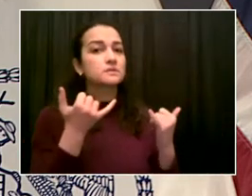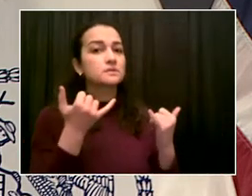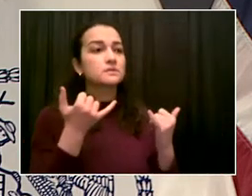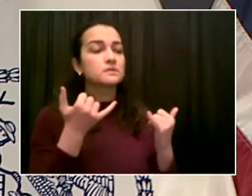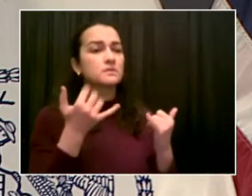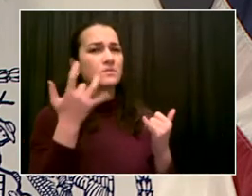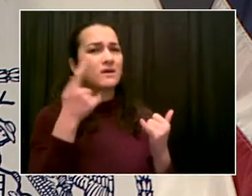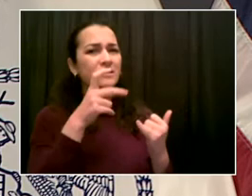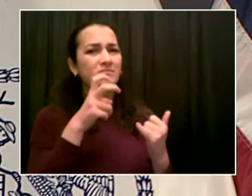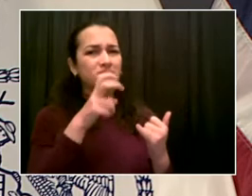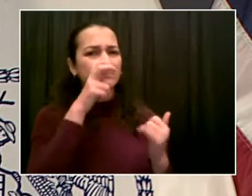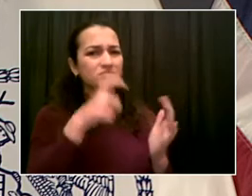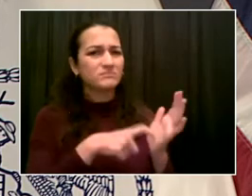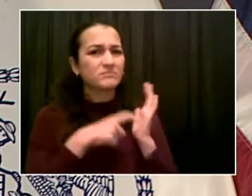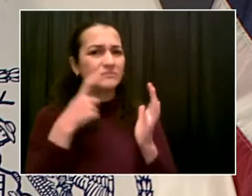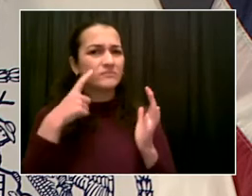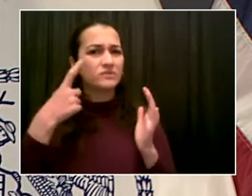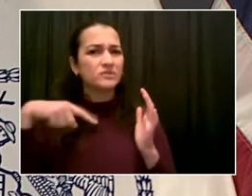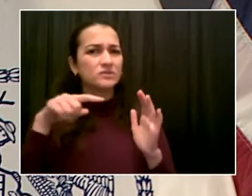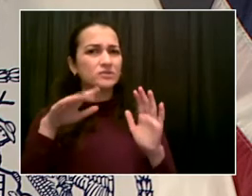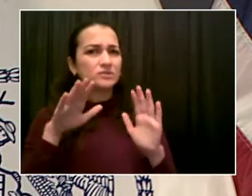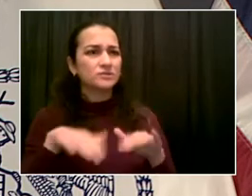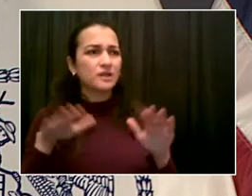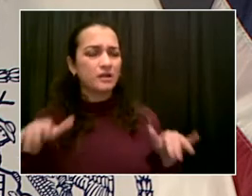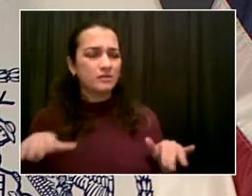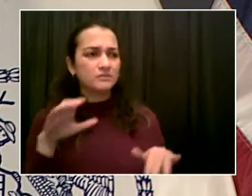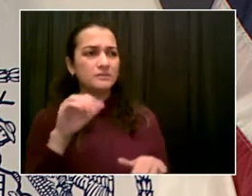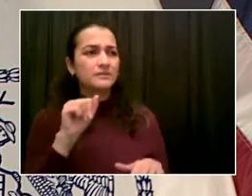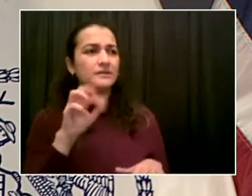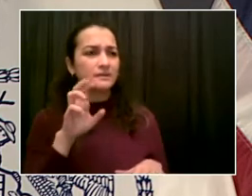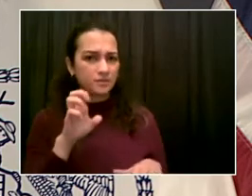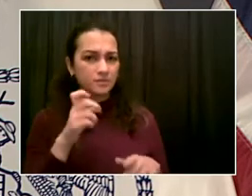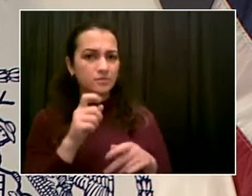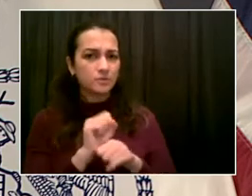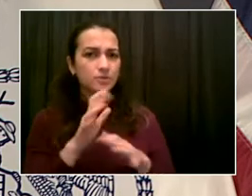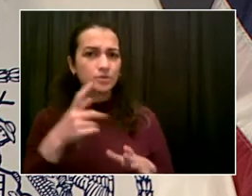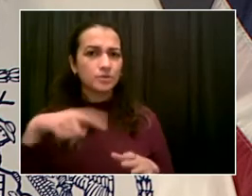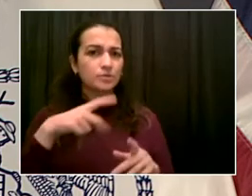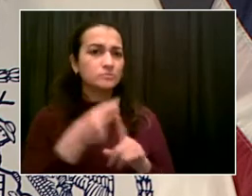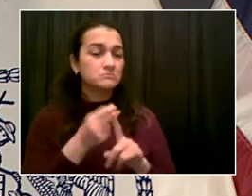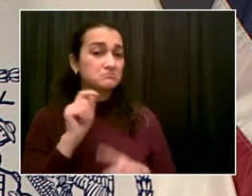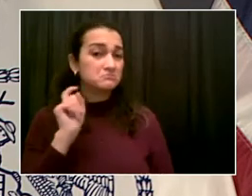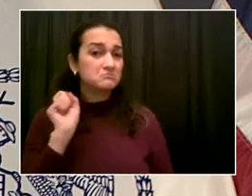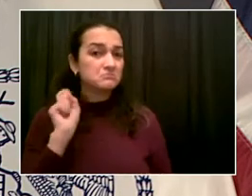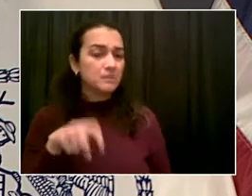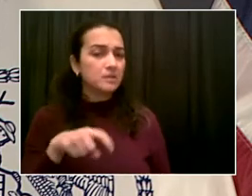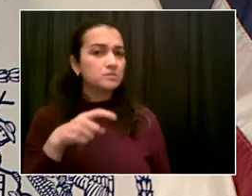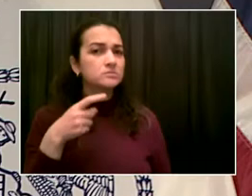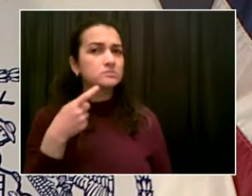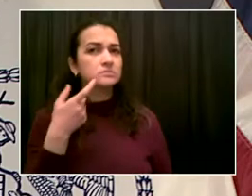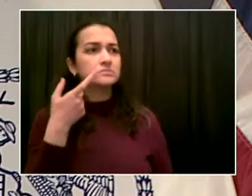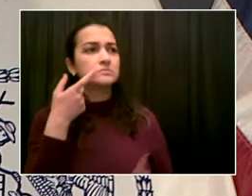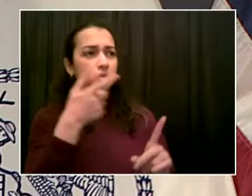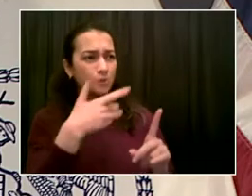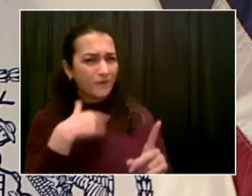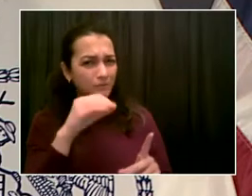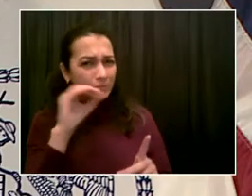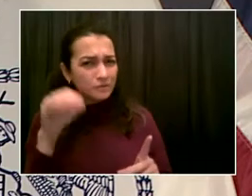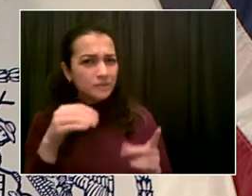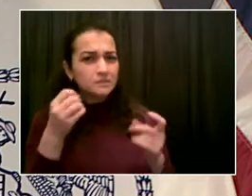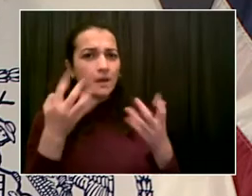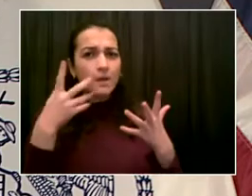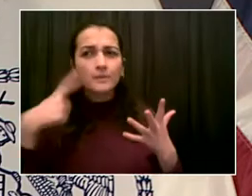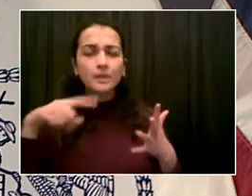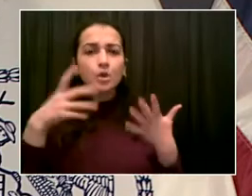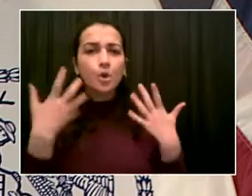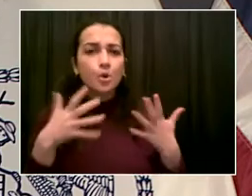if Dr. Choksi or any of his colleagues happens to have that. Otherwise, we'll get it to you right away. I mean, we know across the board in areas